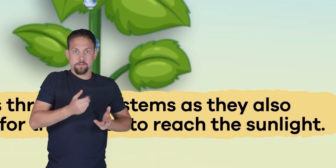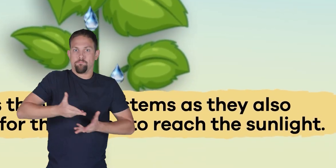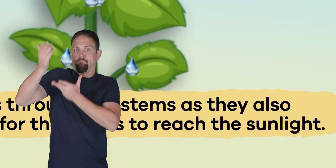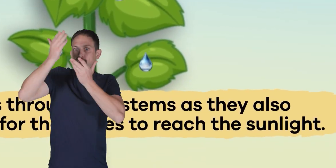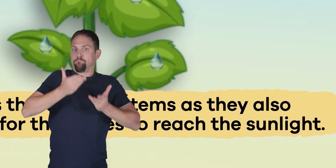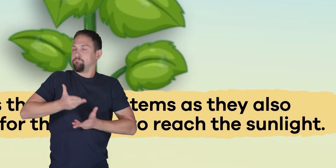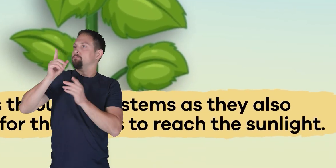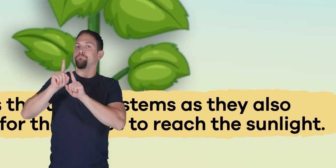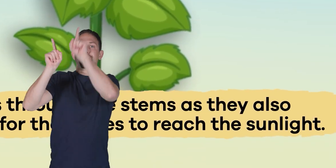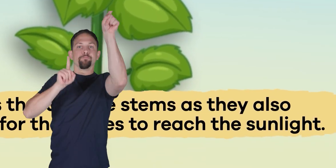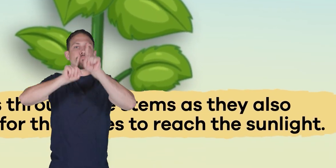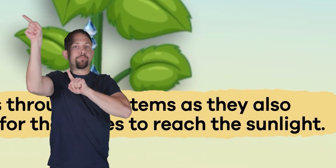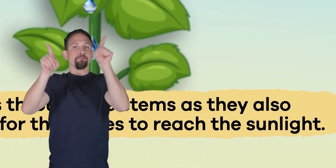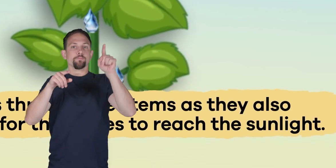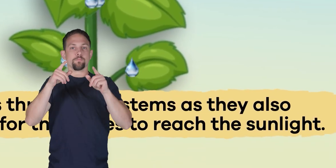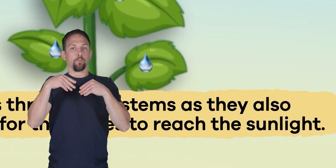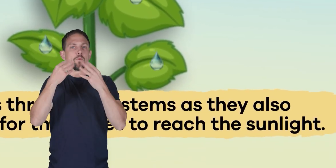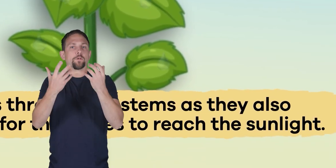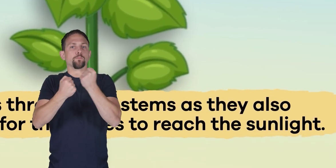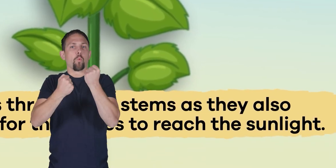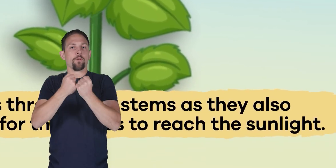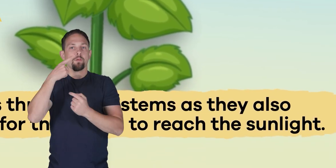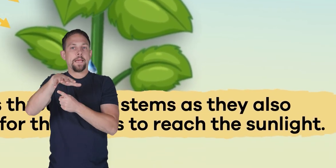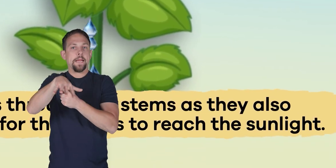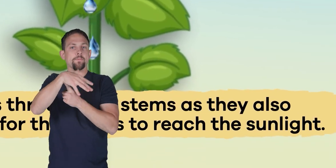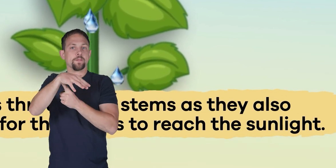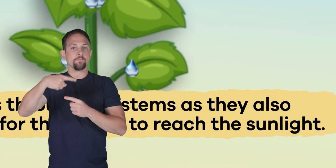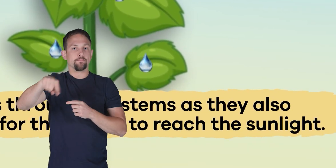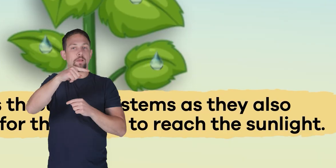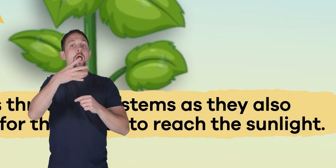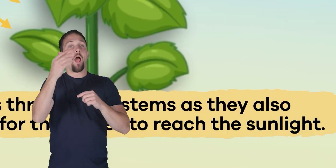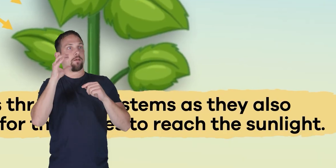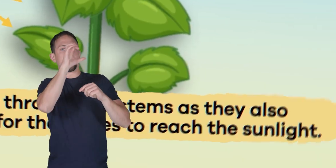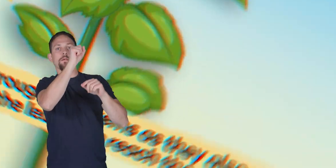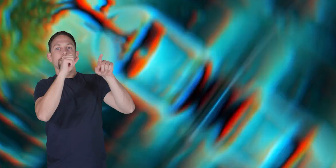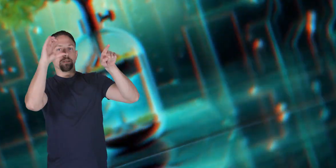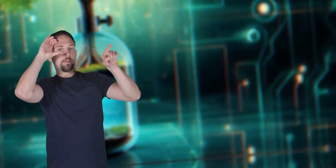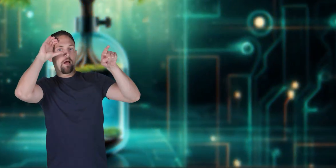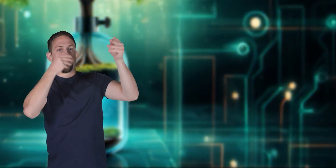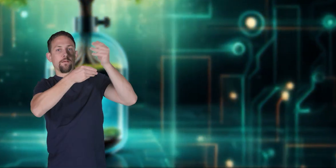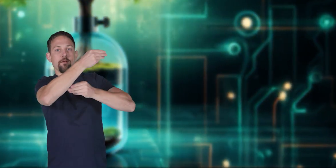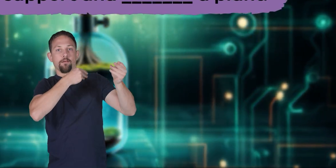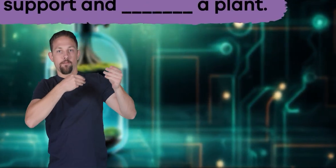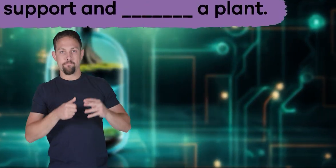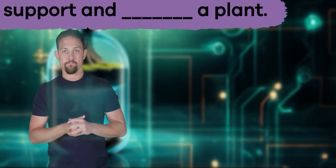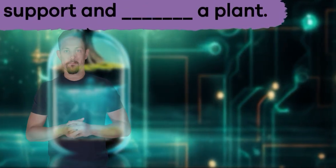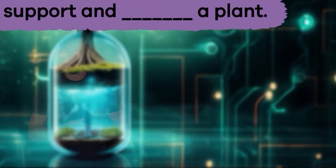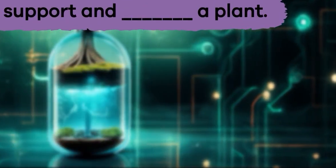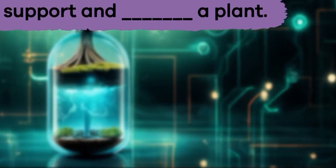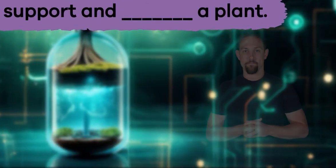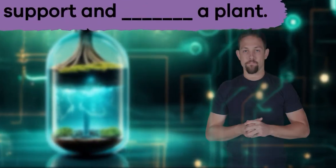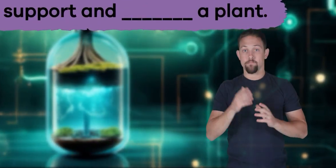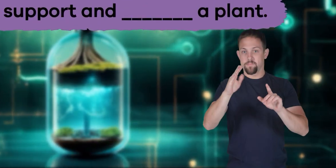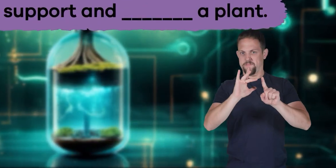moves through the stems as they also provide support for the leaves to reach the sunlight fill in